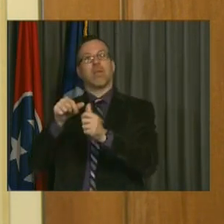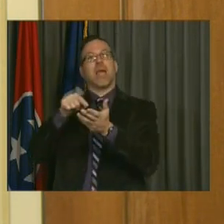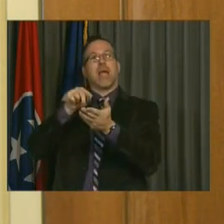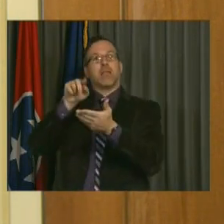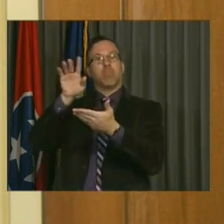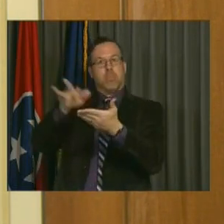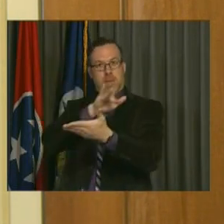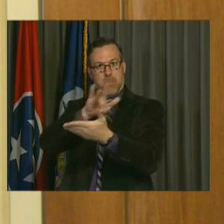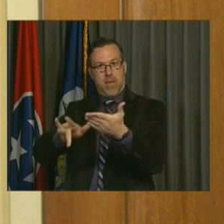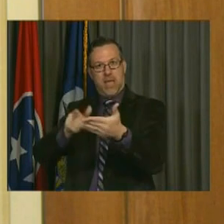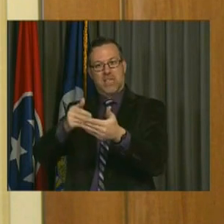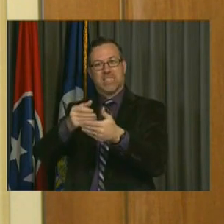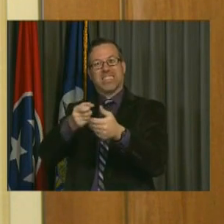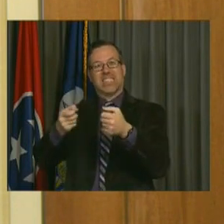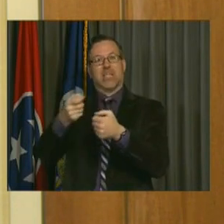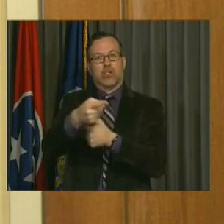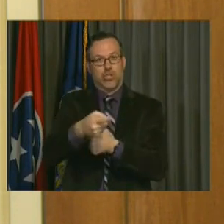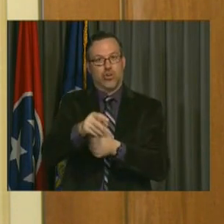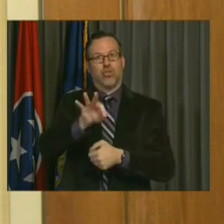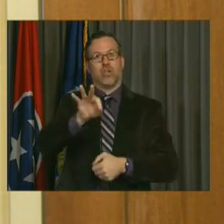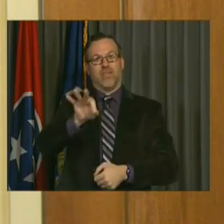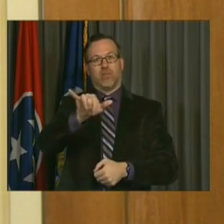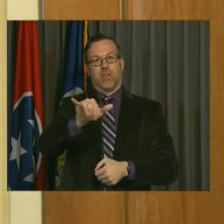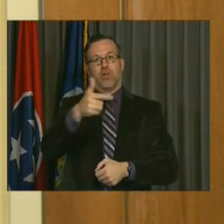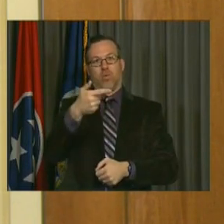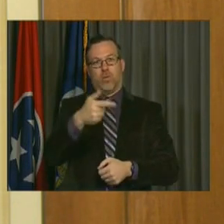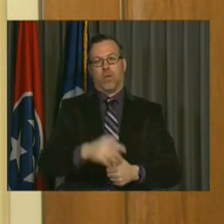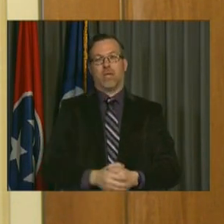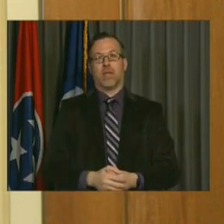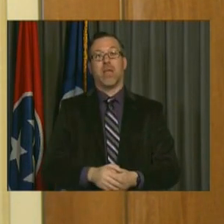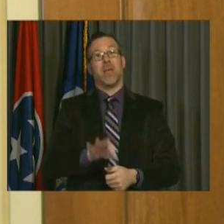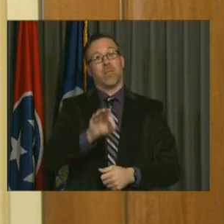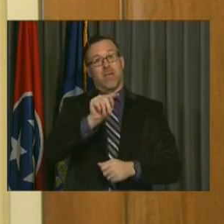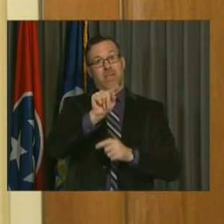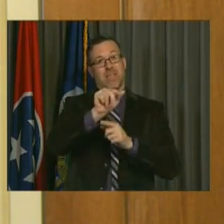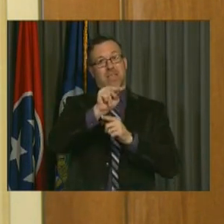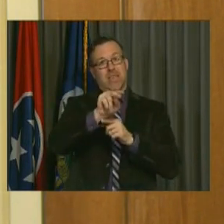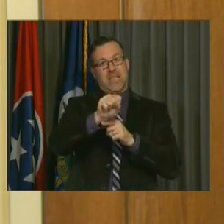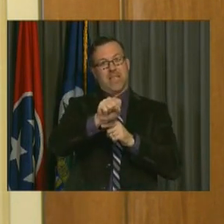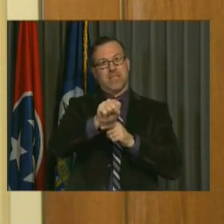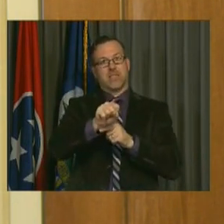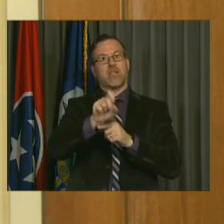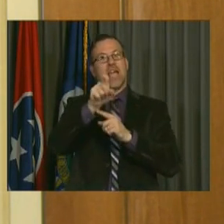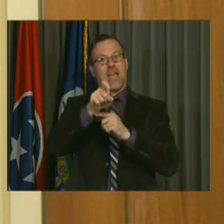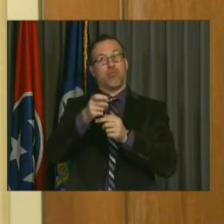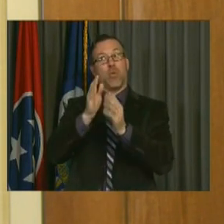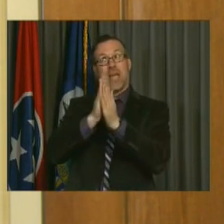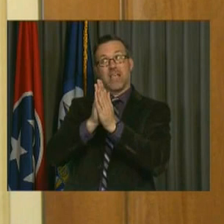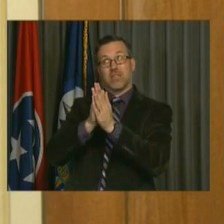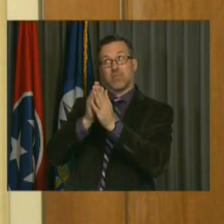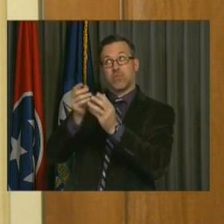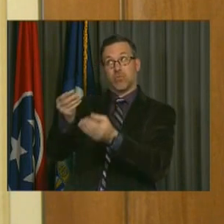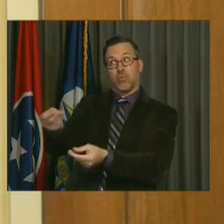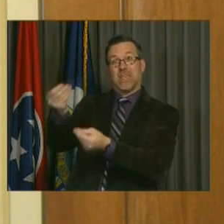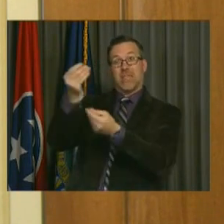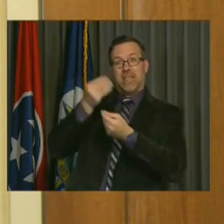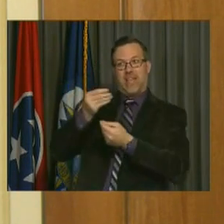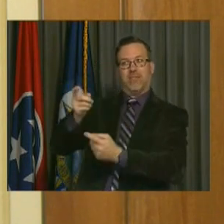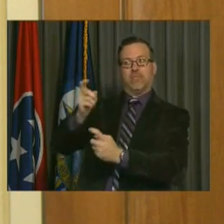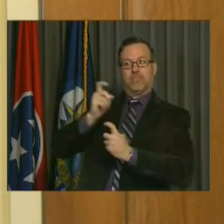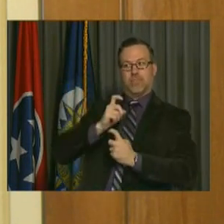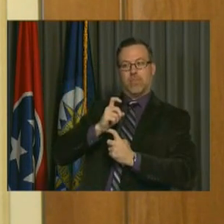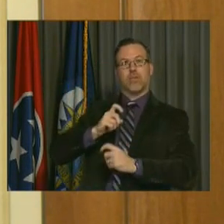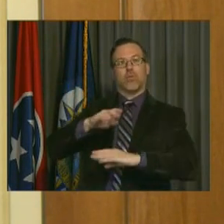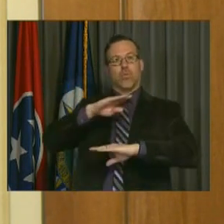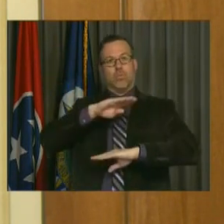next budget year in FY21. But the TANs will need to be issued to help us meet the cash demands